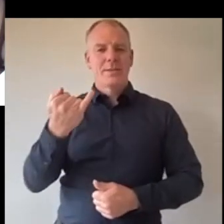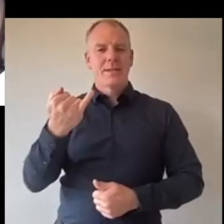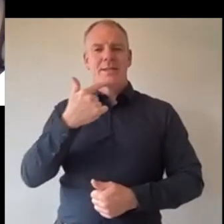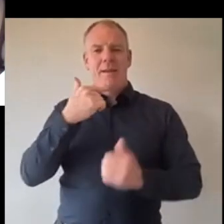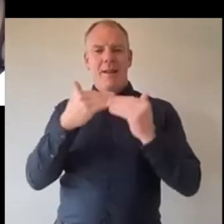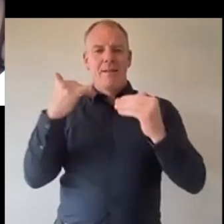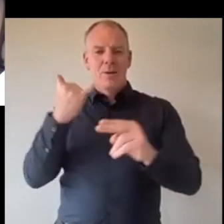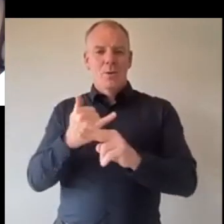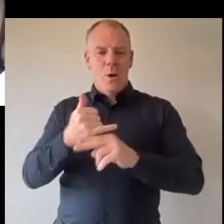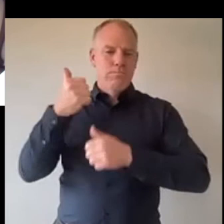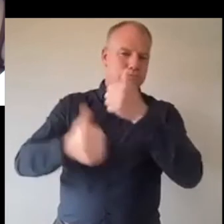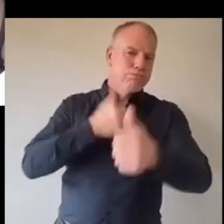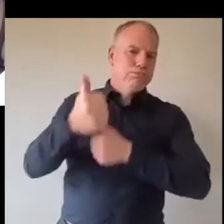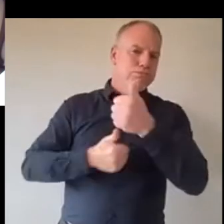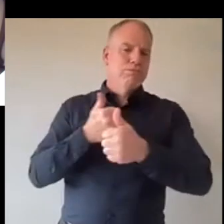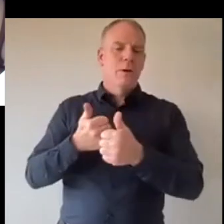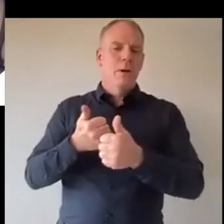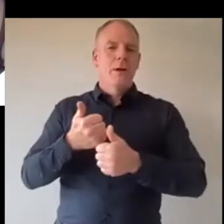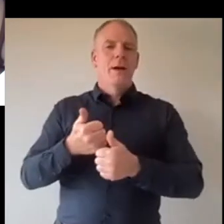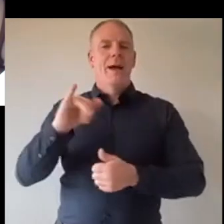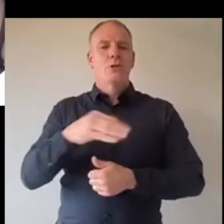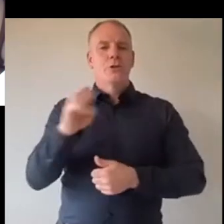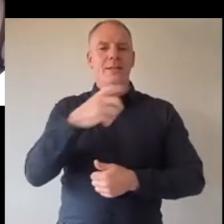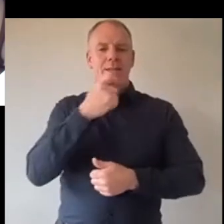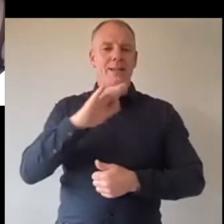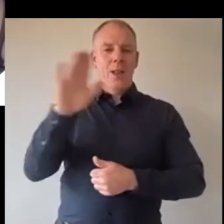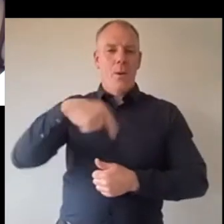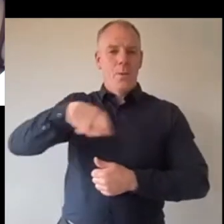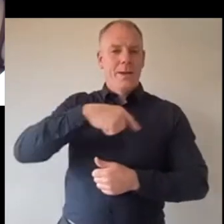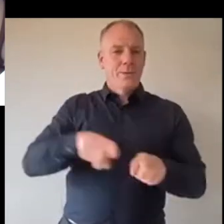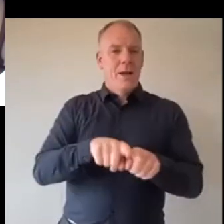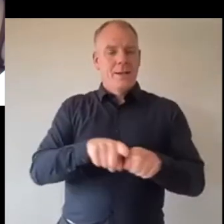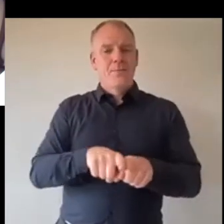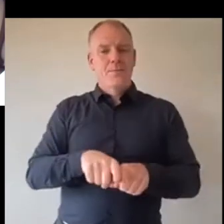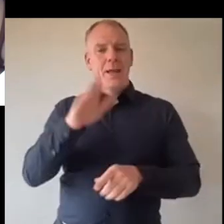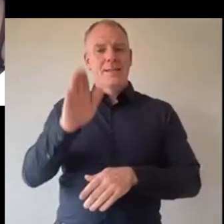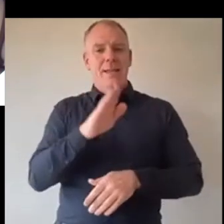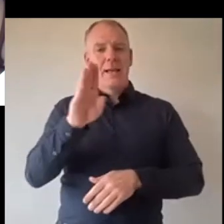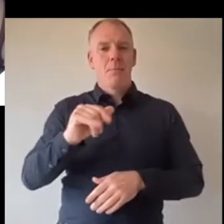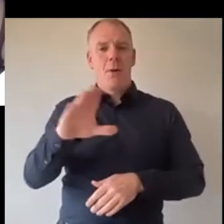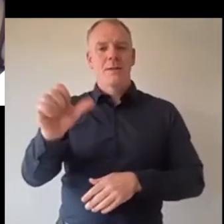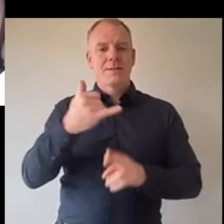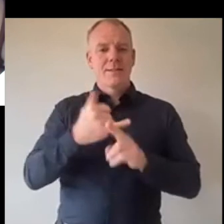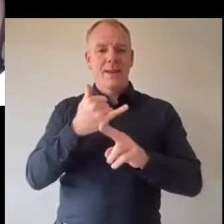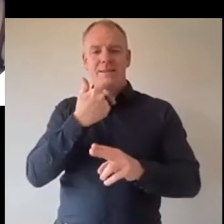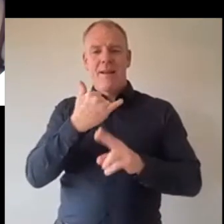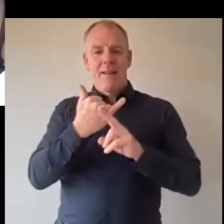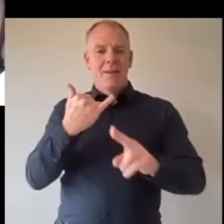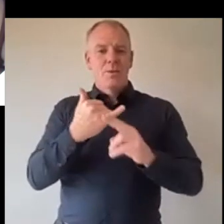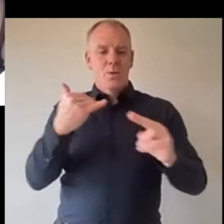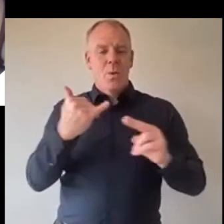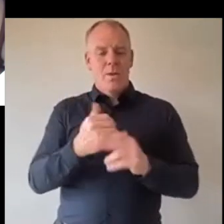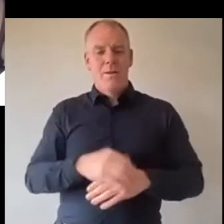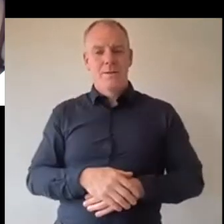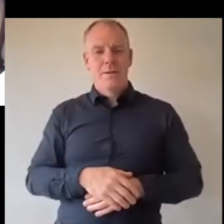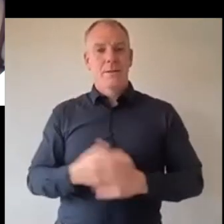a massive well done and jake says hello and so do we and also st paul secondary school as well and uh we're gonna